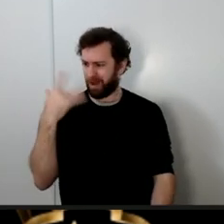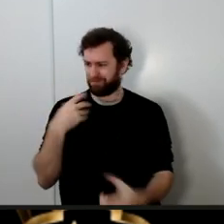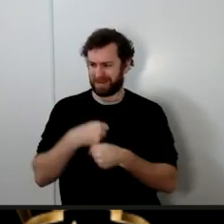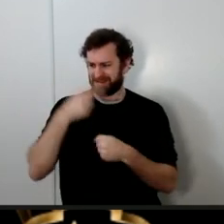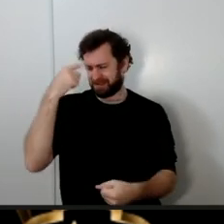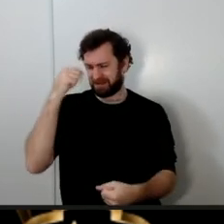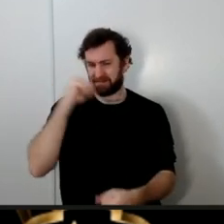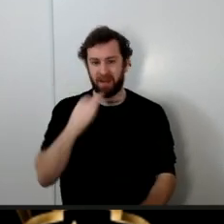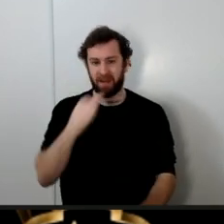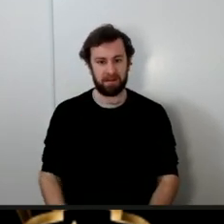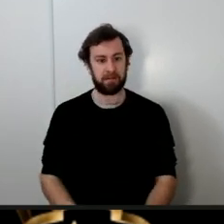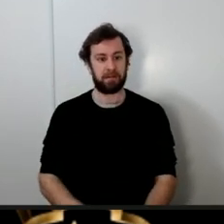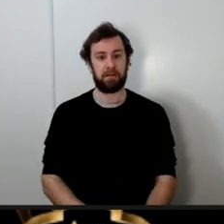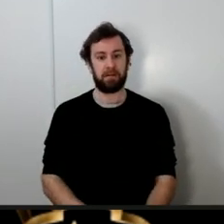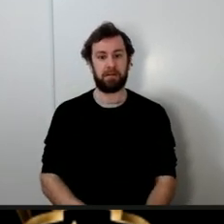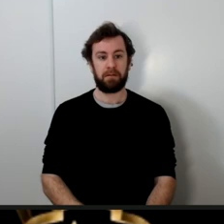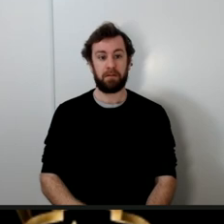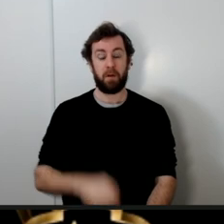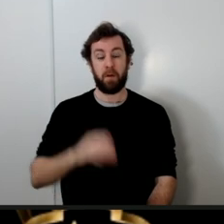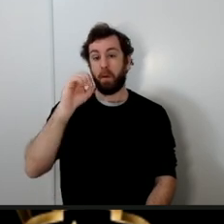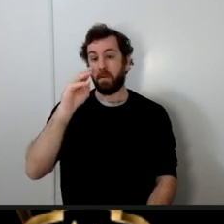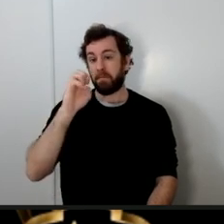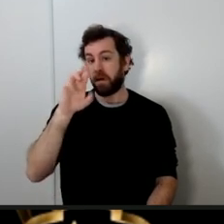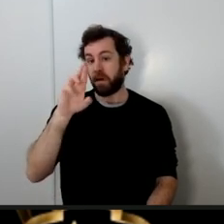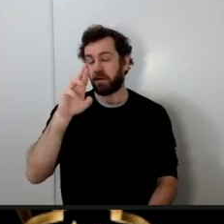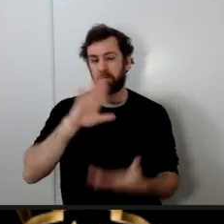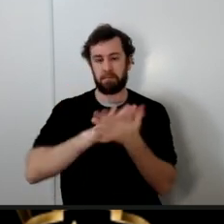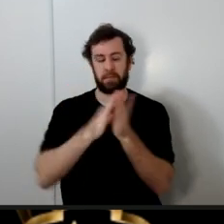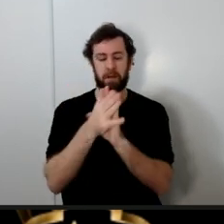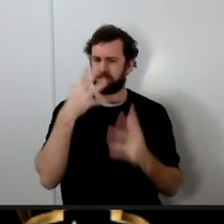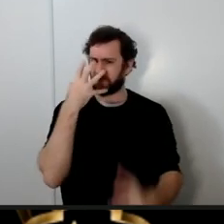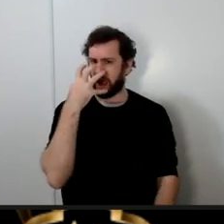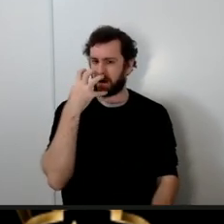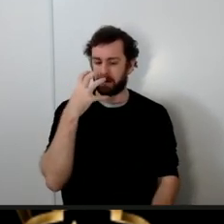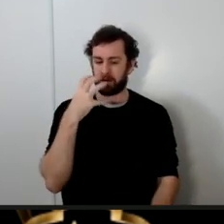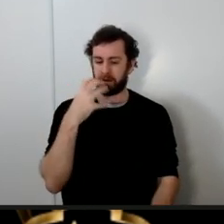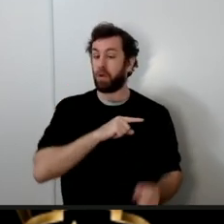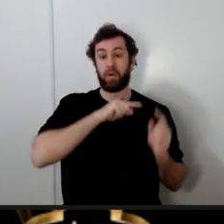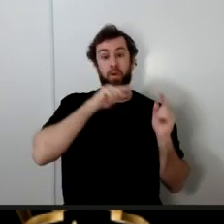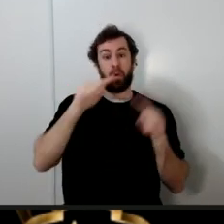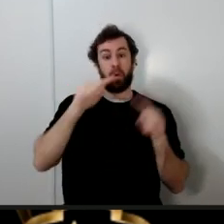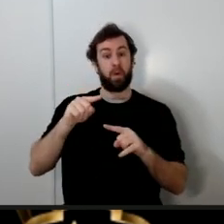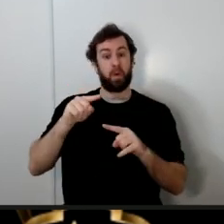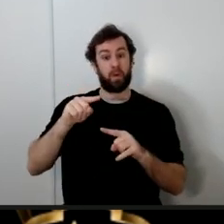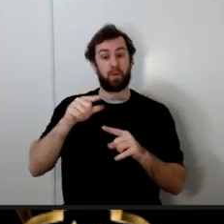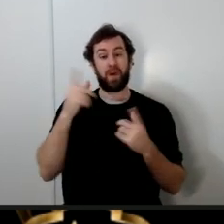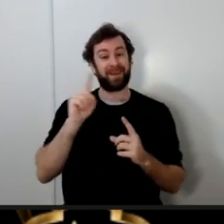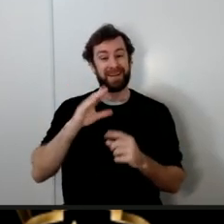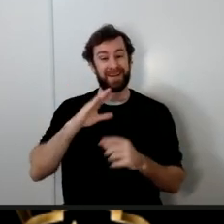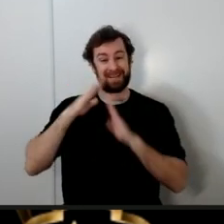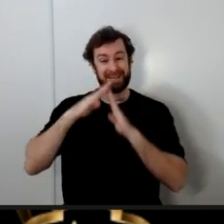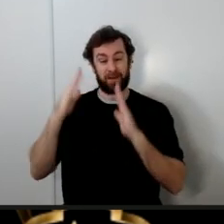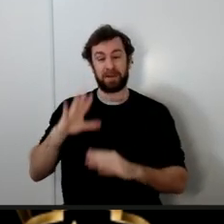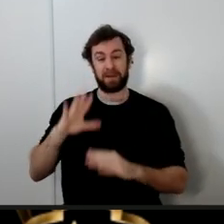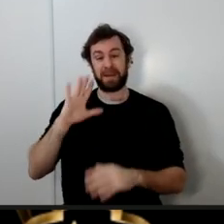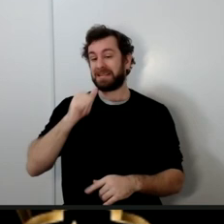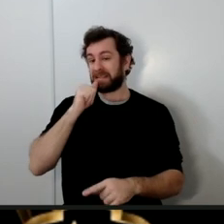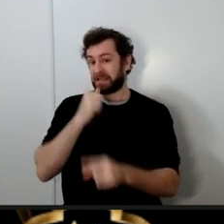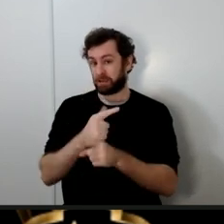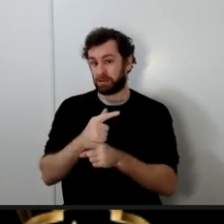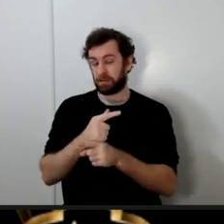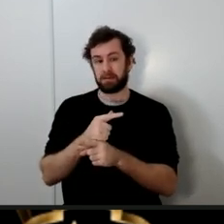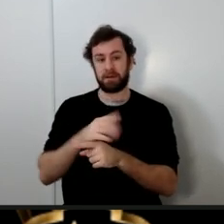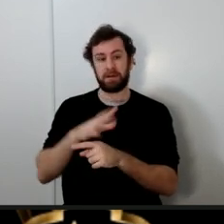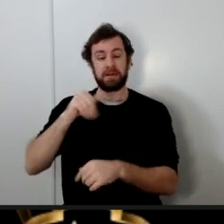Omar becomes infuriated he goes to the house of his sister now some say that his sister her name was